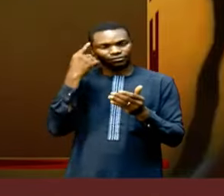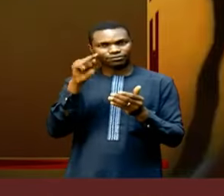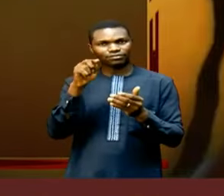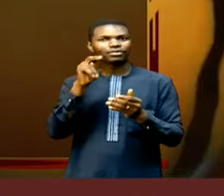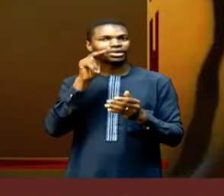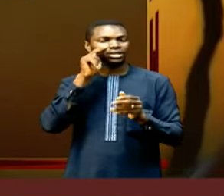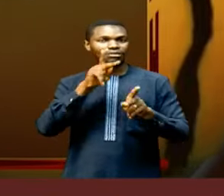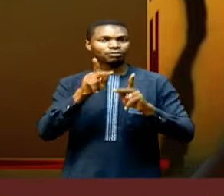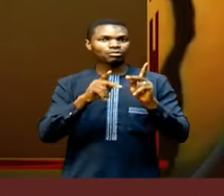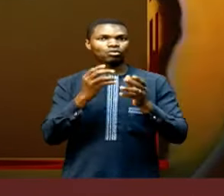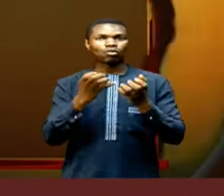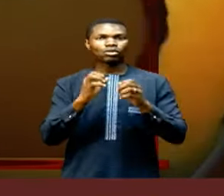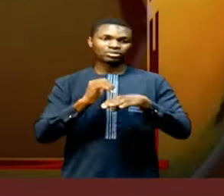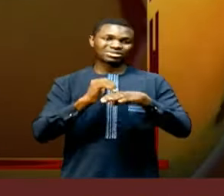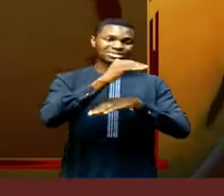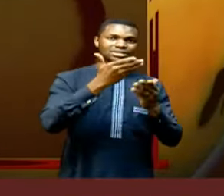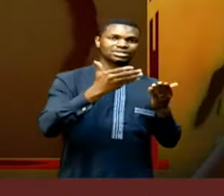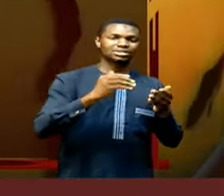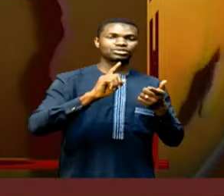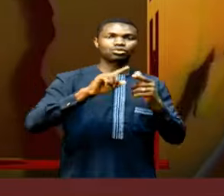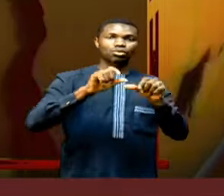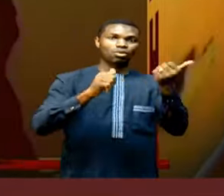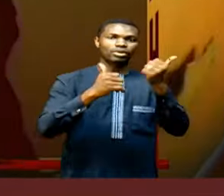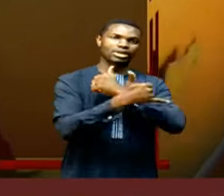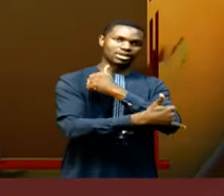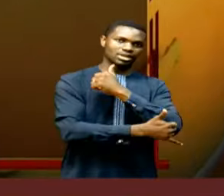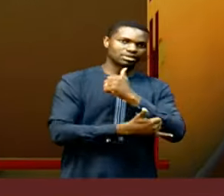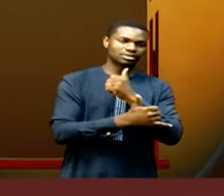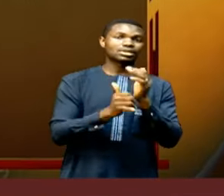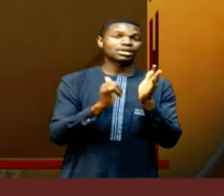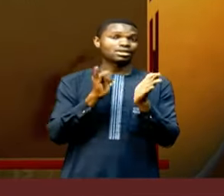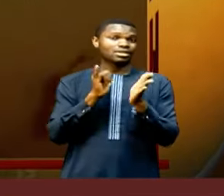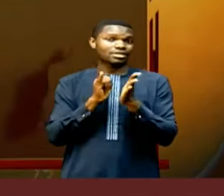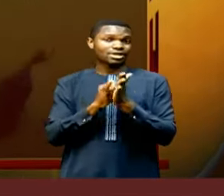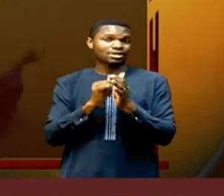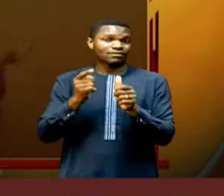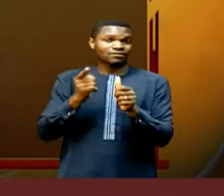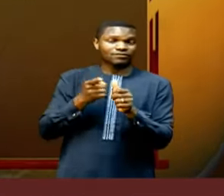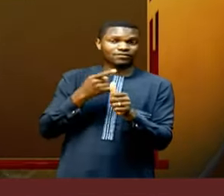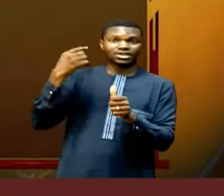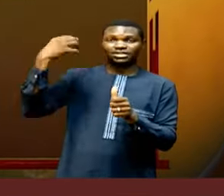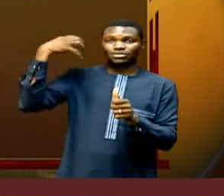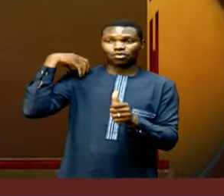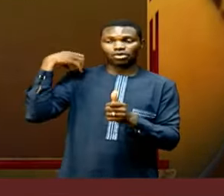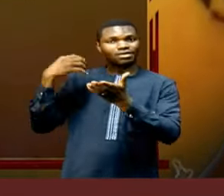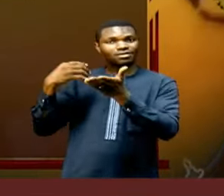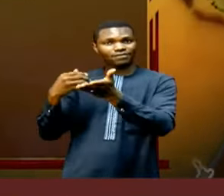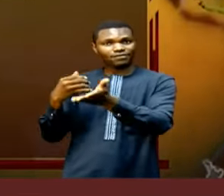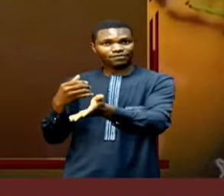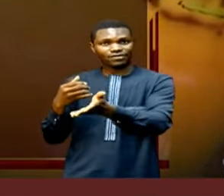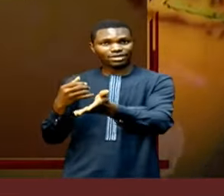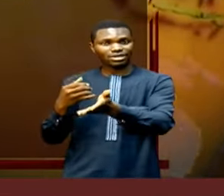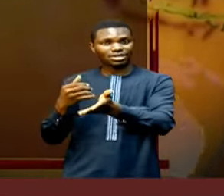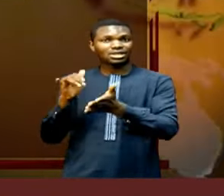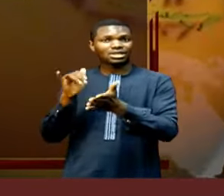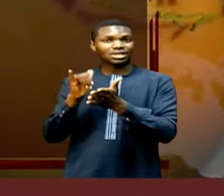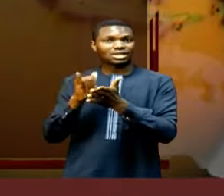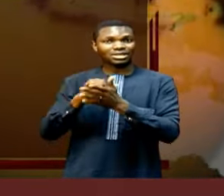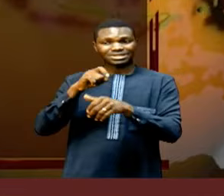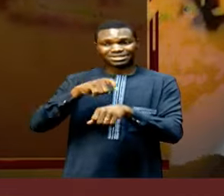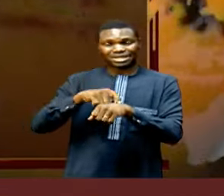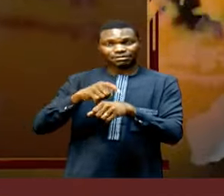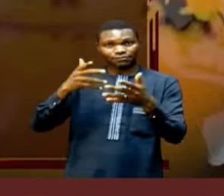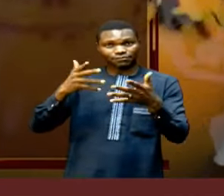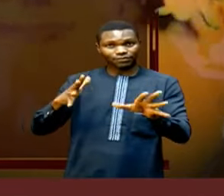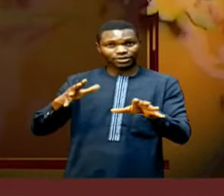at a handover ceremony by the agency's pioneer comptroller, Dr. Vincent Issegbe, at the expiration of his tenure